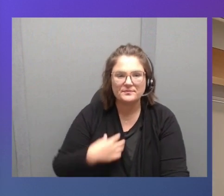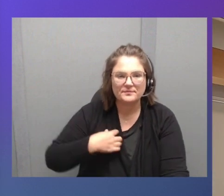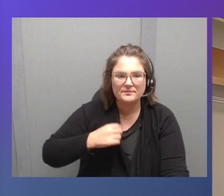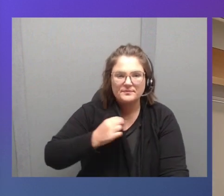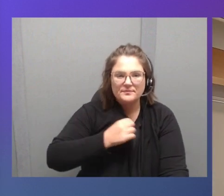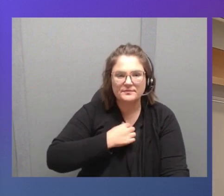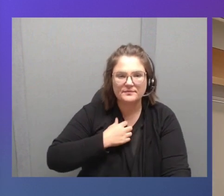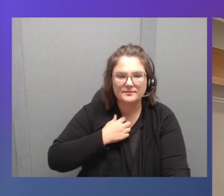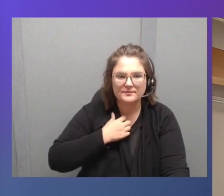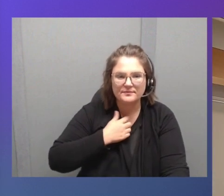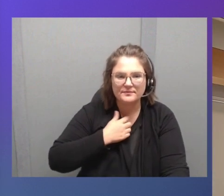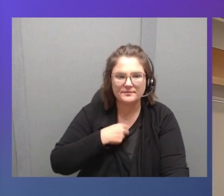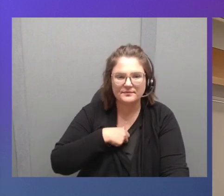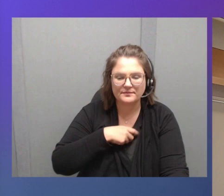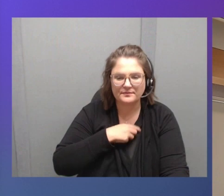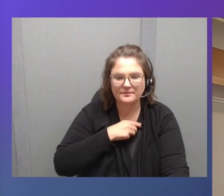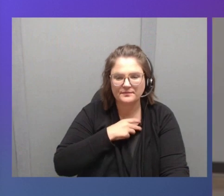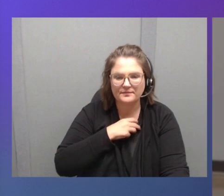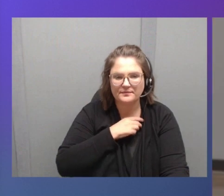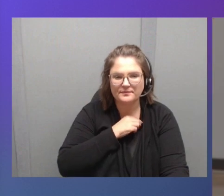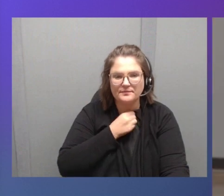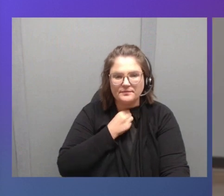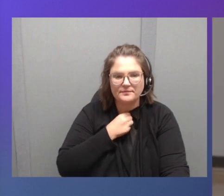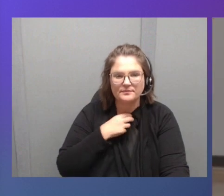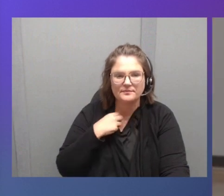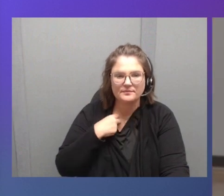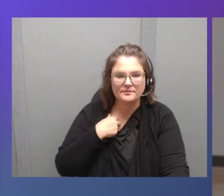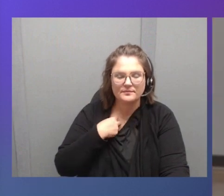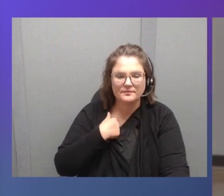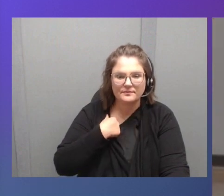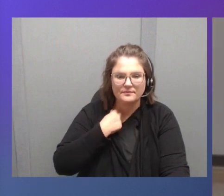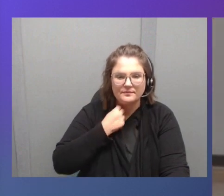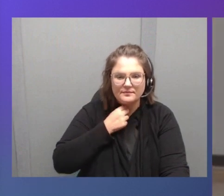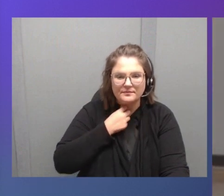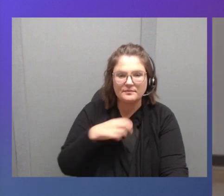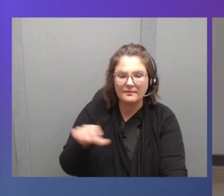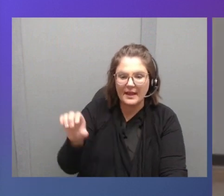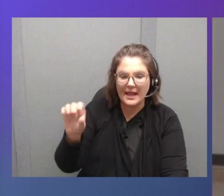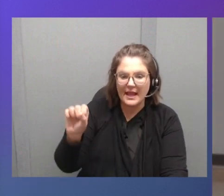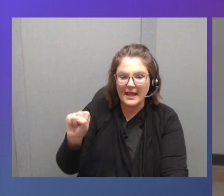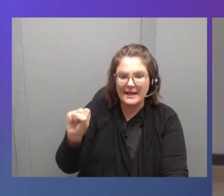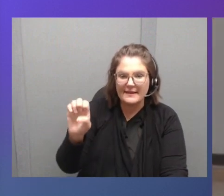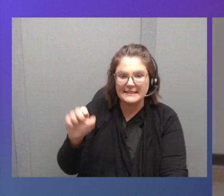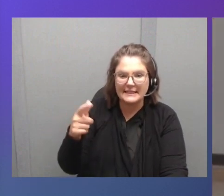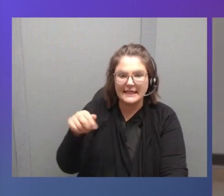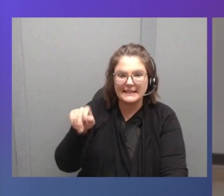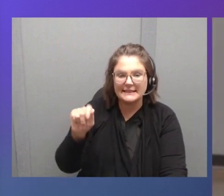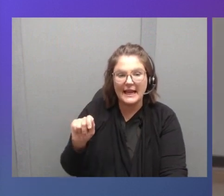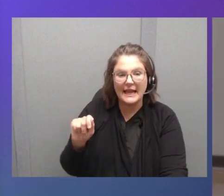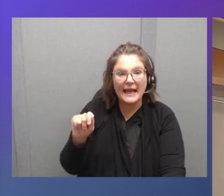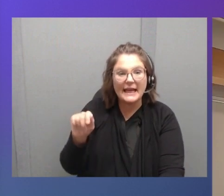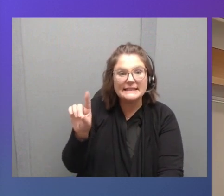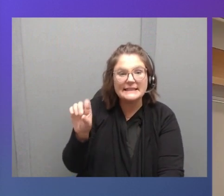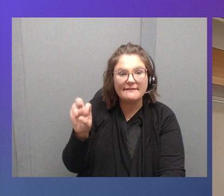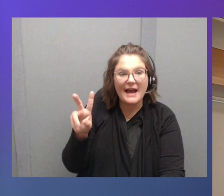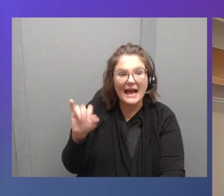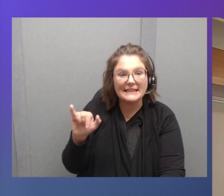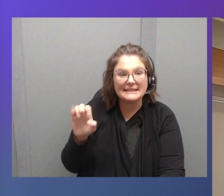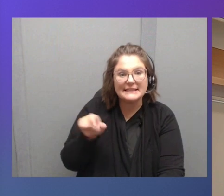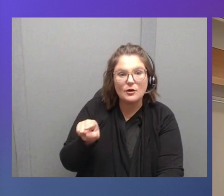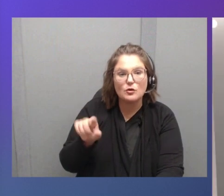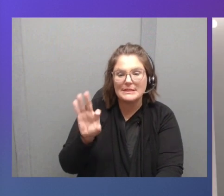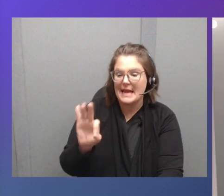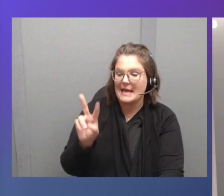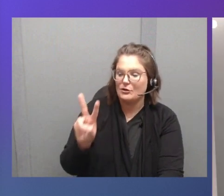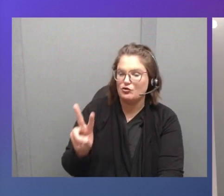Seagate device, which actually was the mobile array, which is 92 terabytes